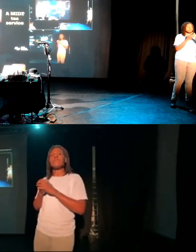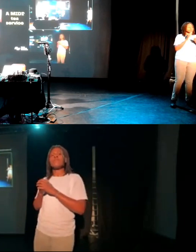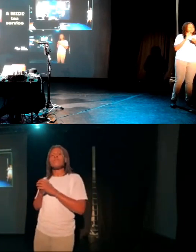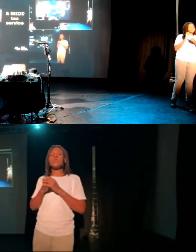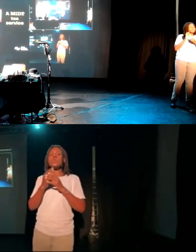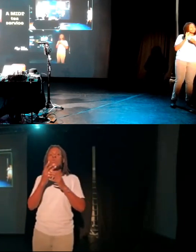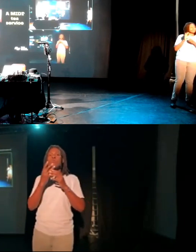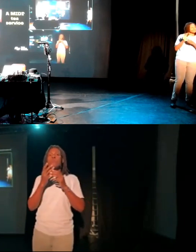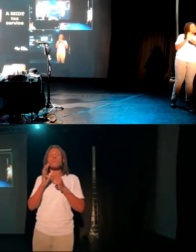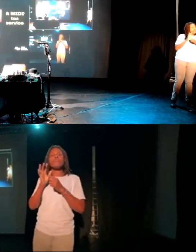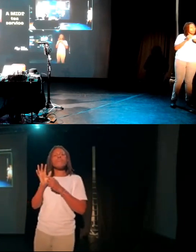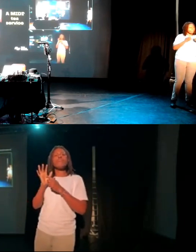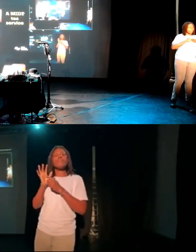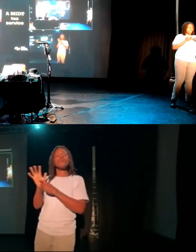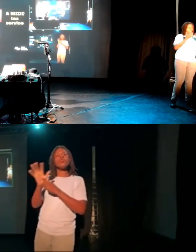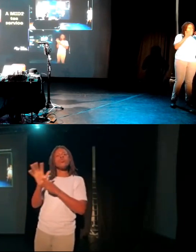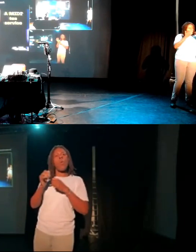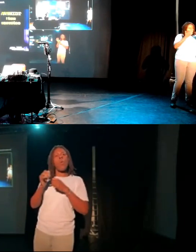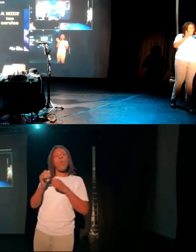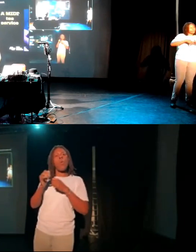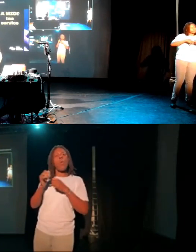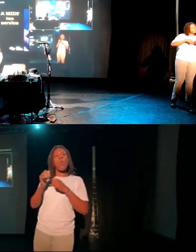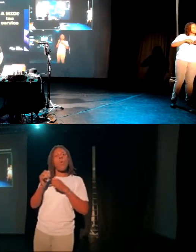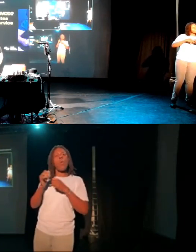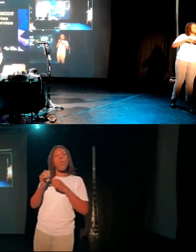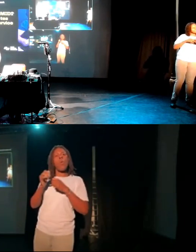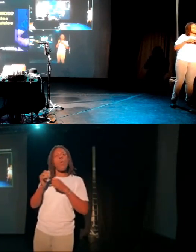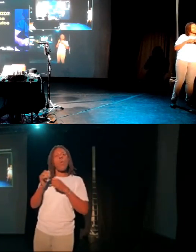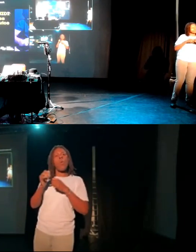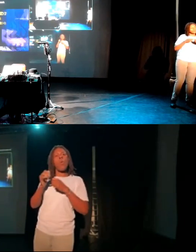disabilities or for whatever reason don't get on with conventional instruments.